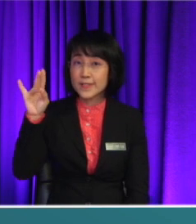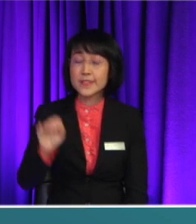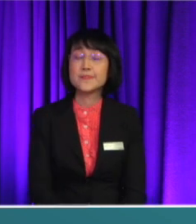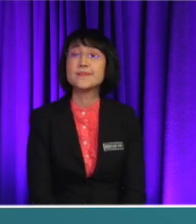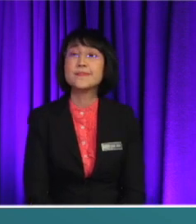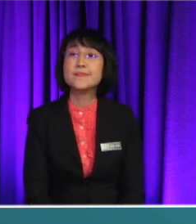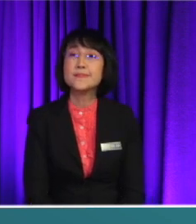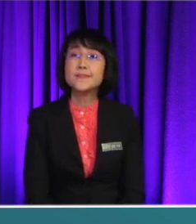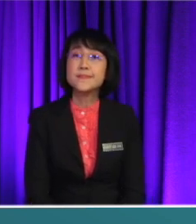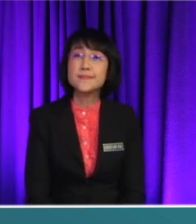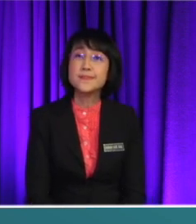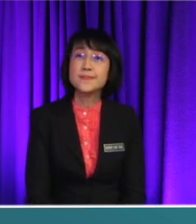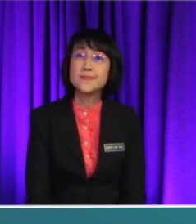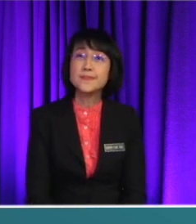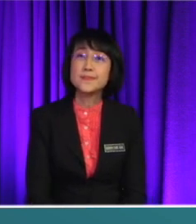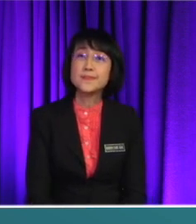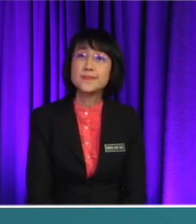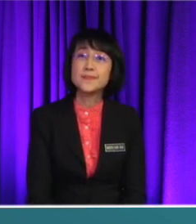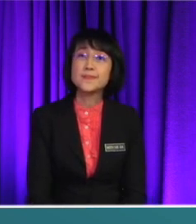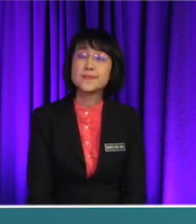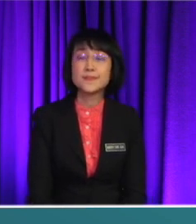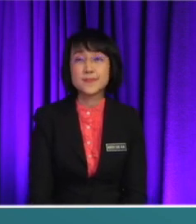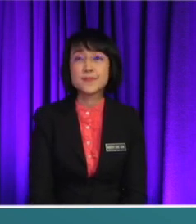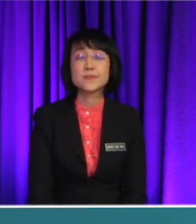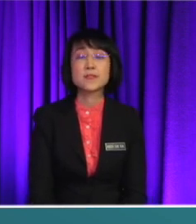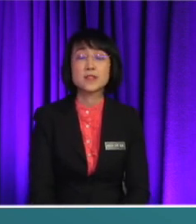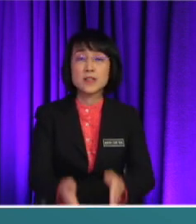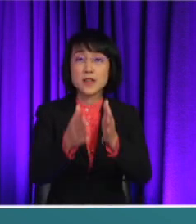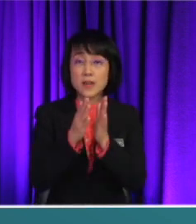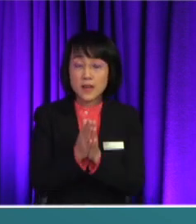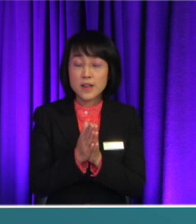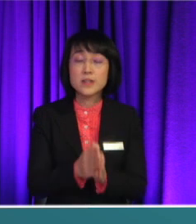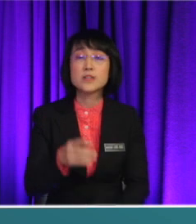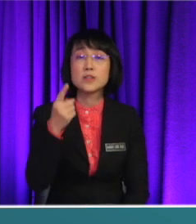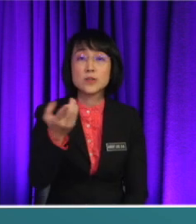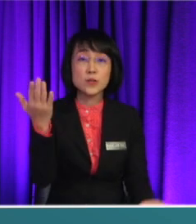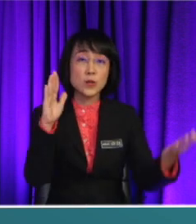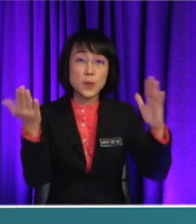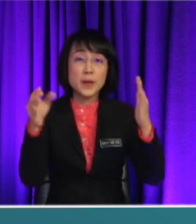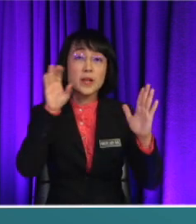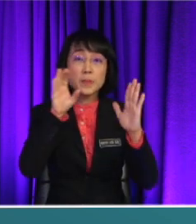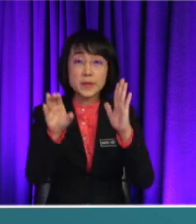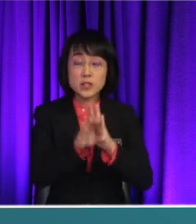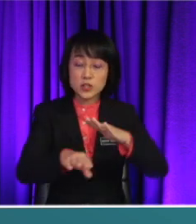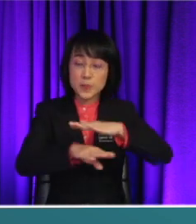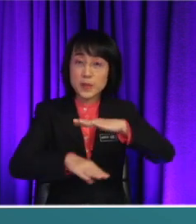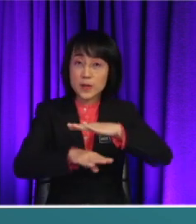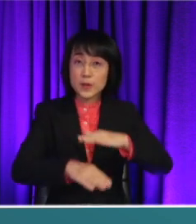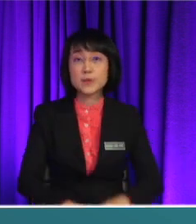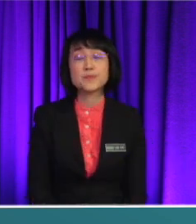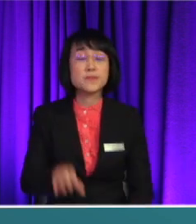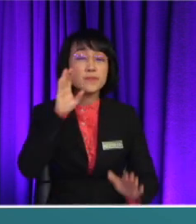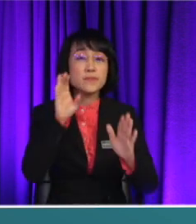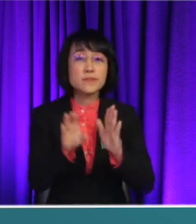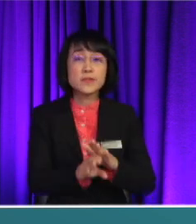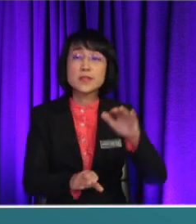look at this task It says they ask, they would like you to compare the two pictures below Which is, I already labeled it as picture A